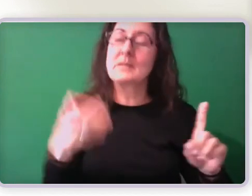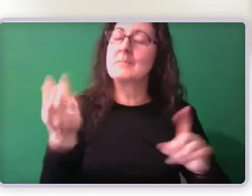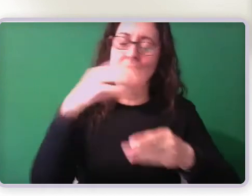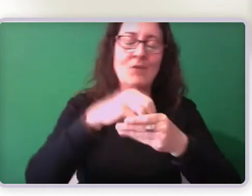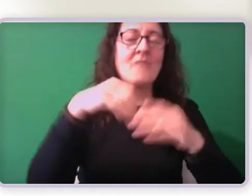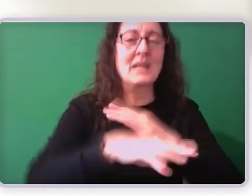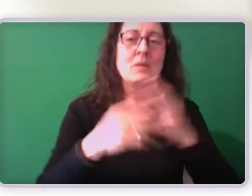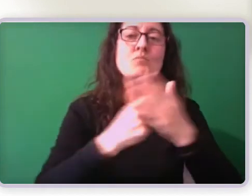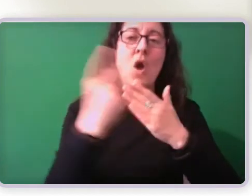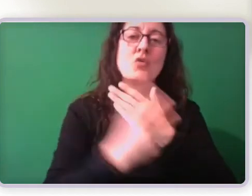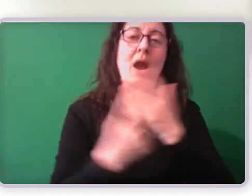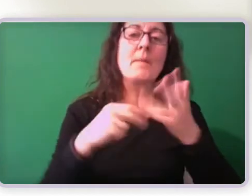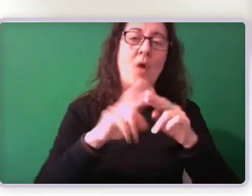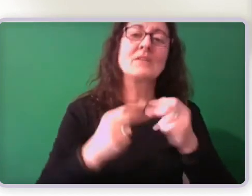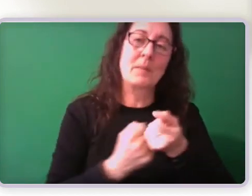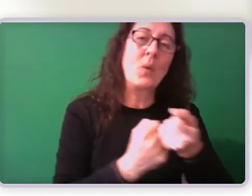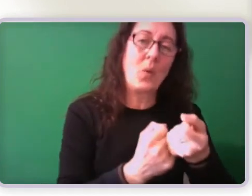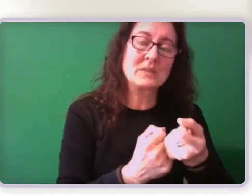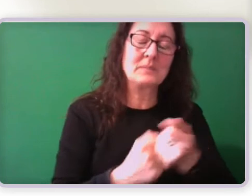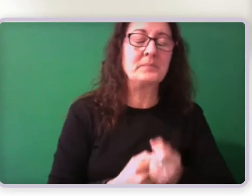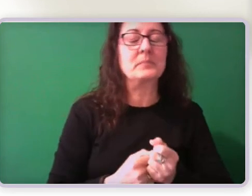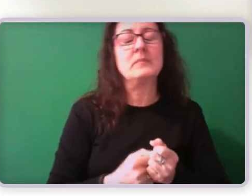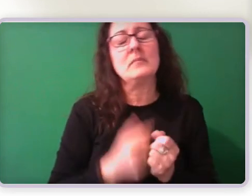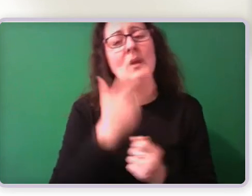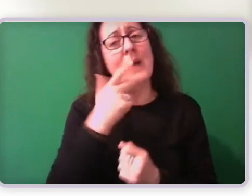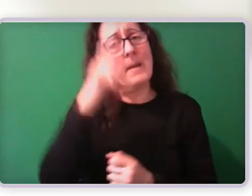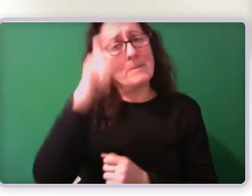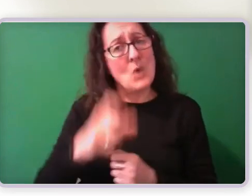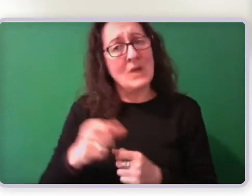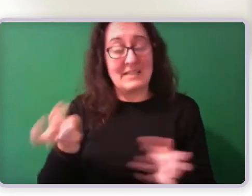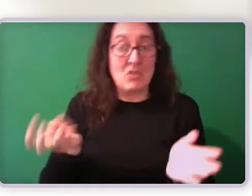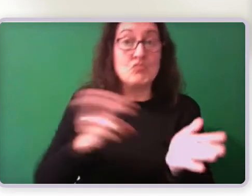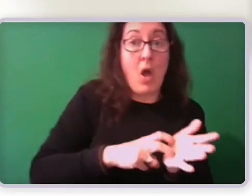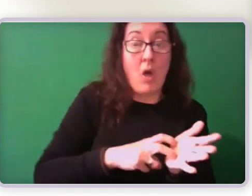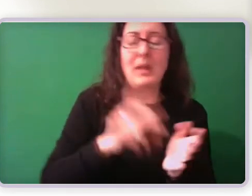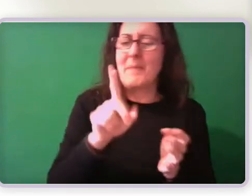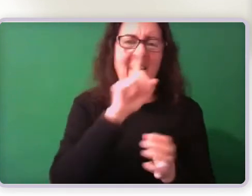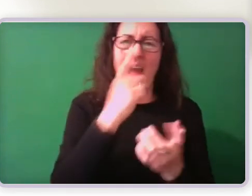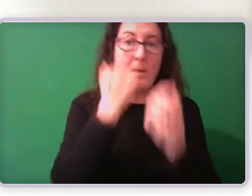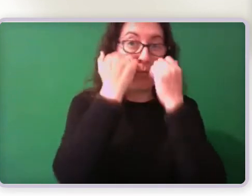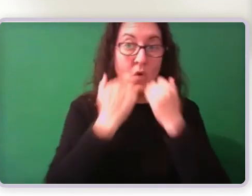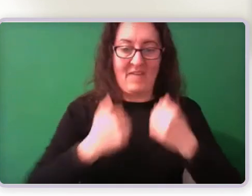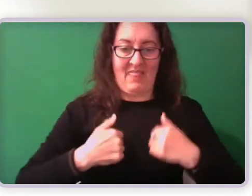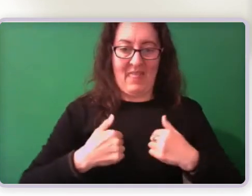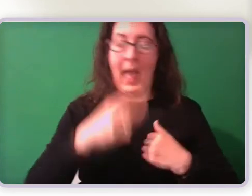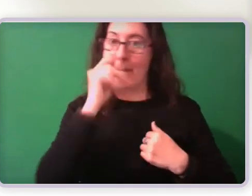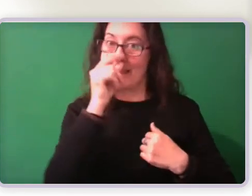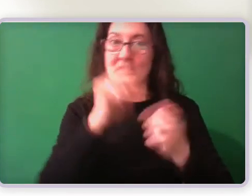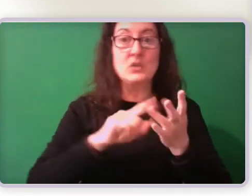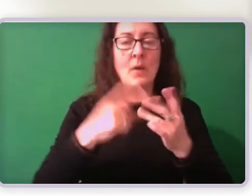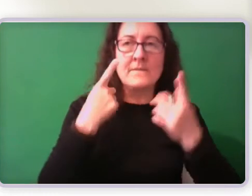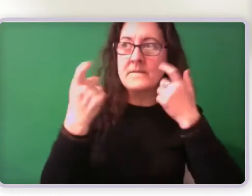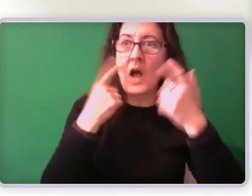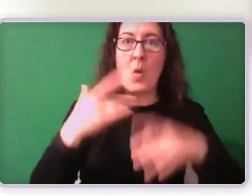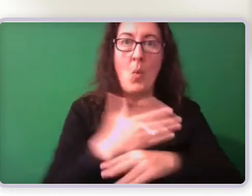When a person is enrolled but unable to improve their ability to find work through the program because of their impairment,